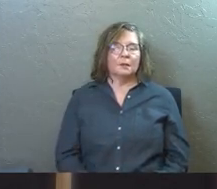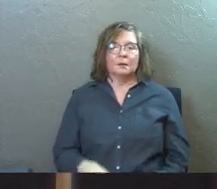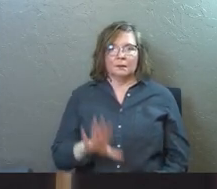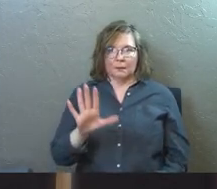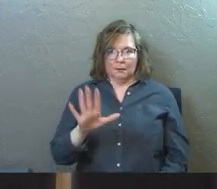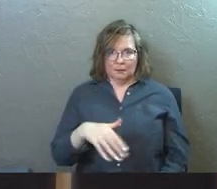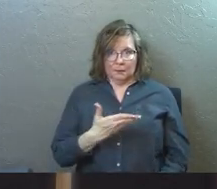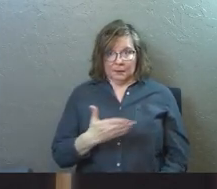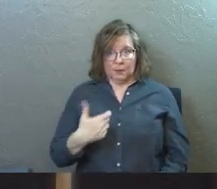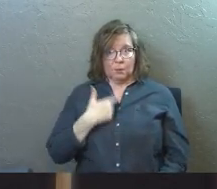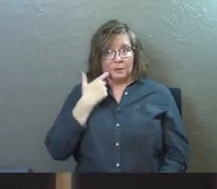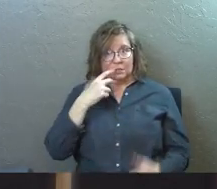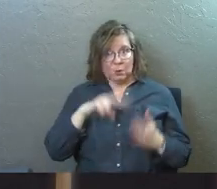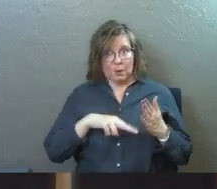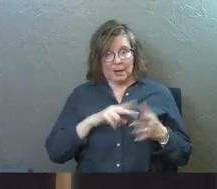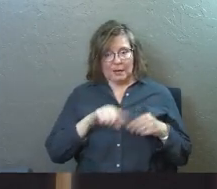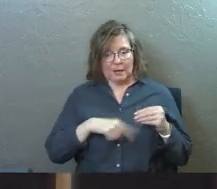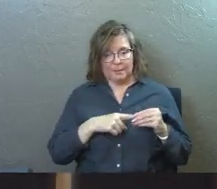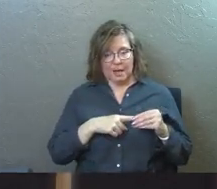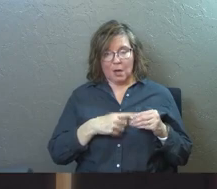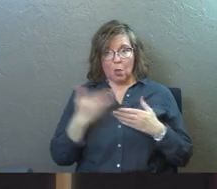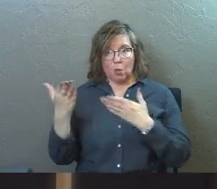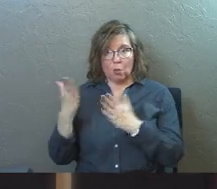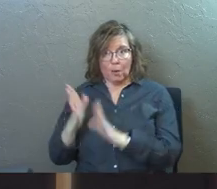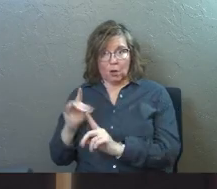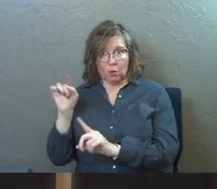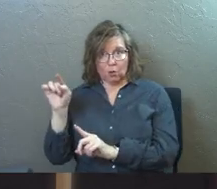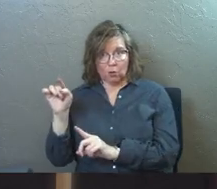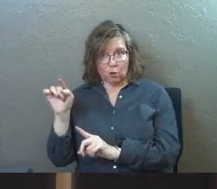So the thing that we just read previously about the waiter,